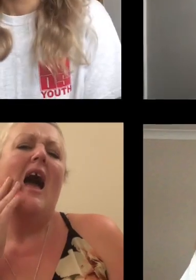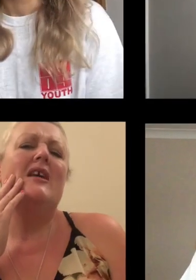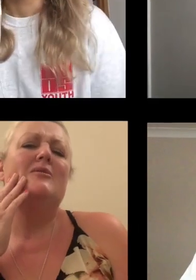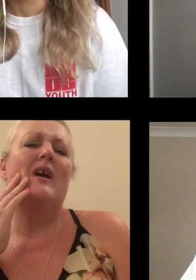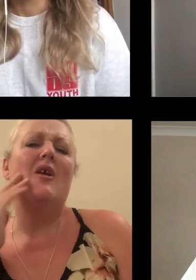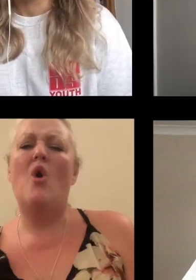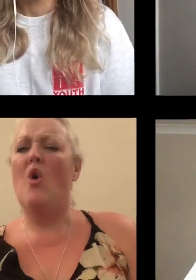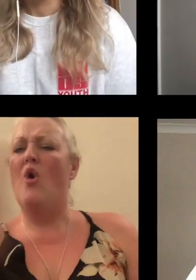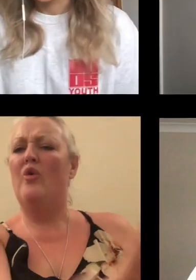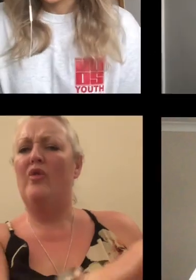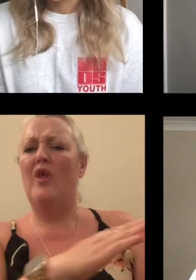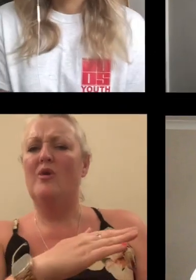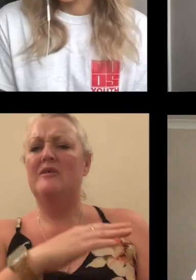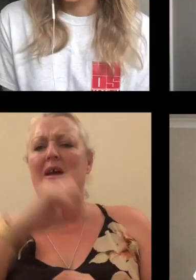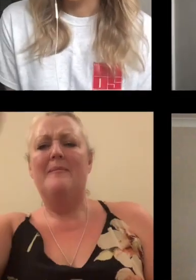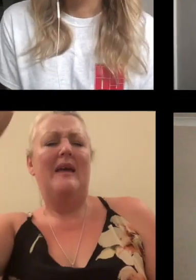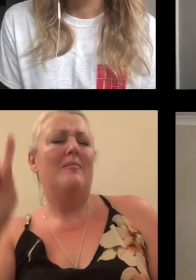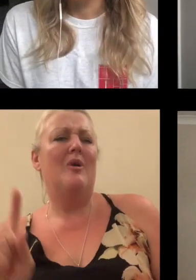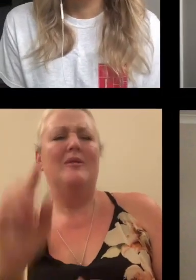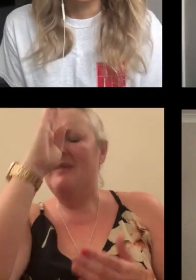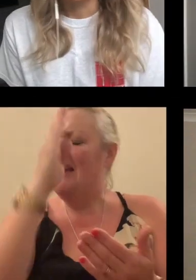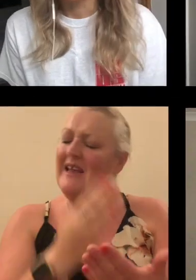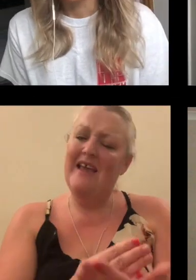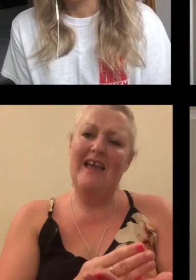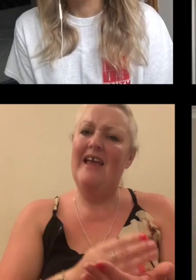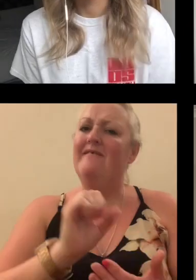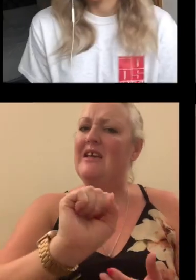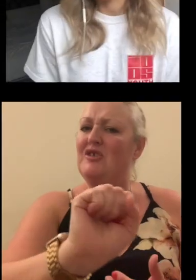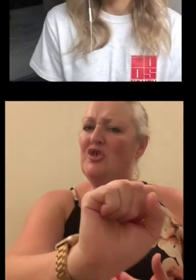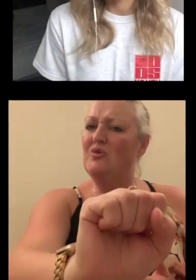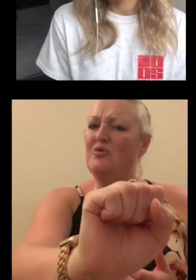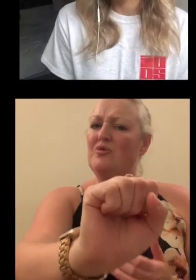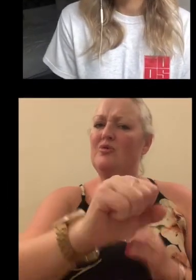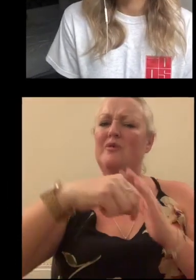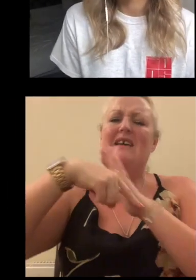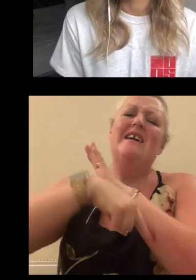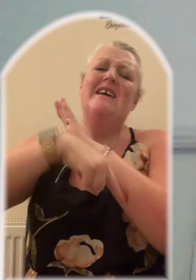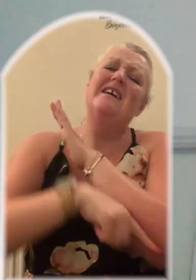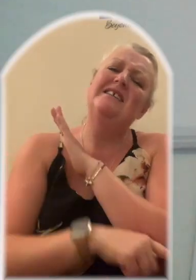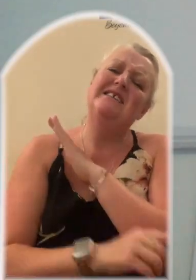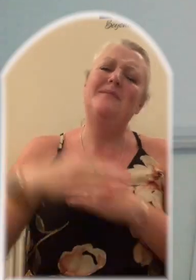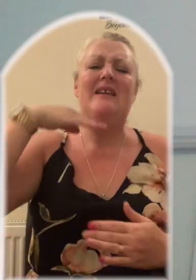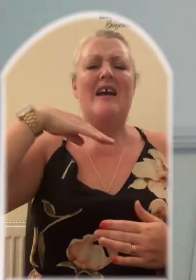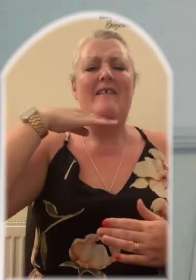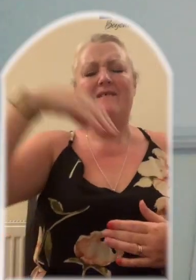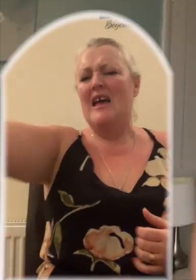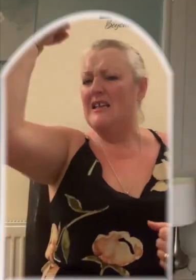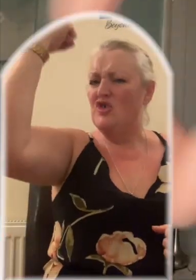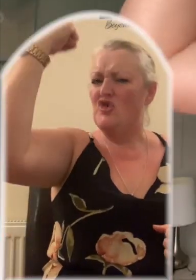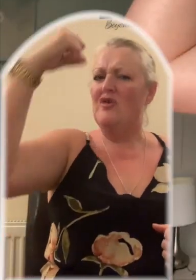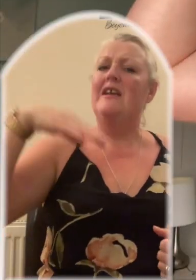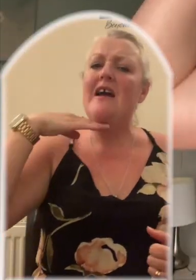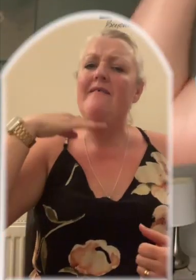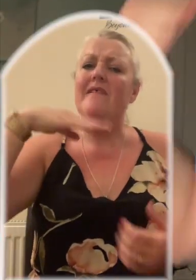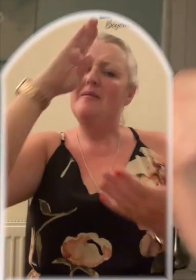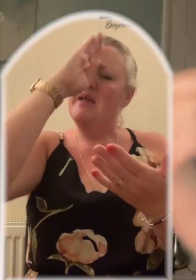And when all those people believe in you Deep enough and